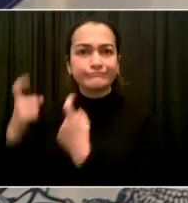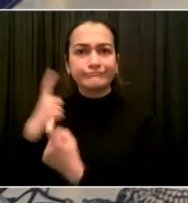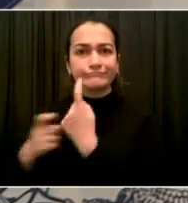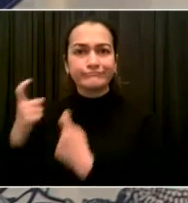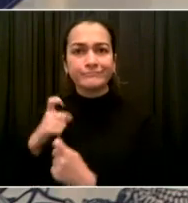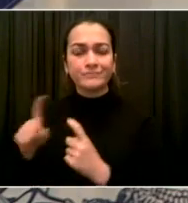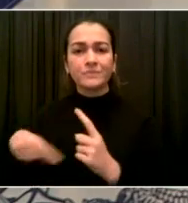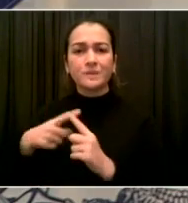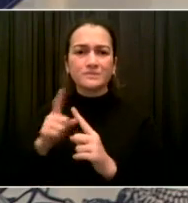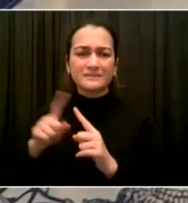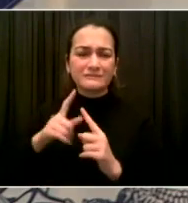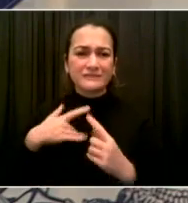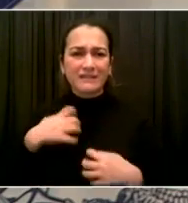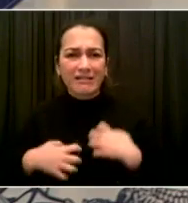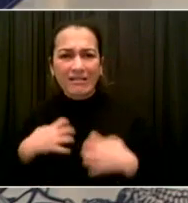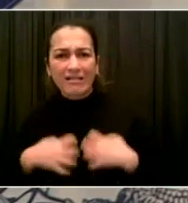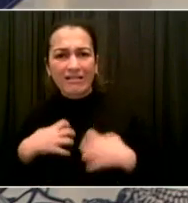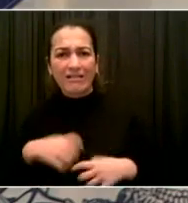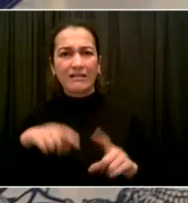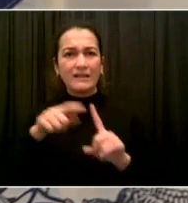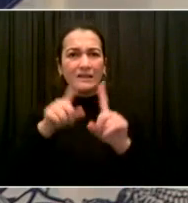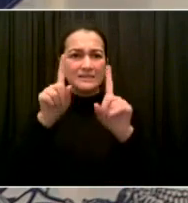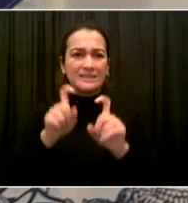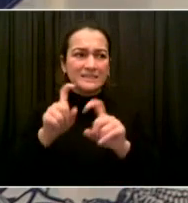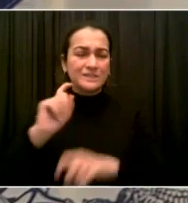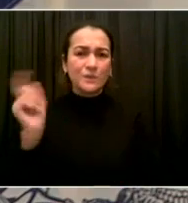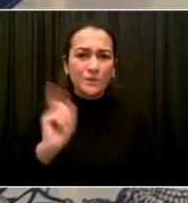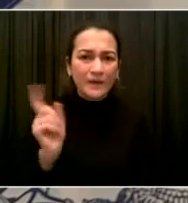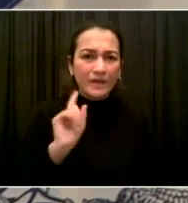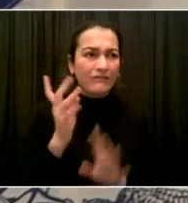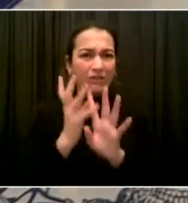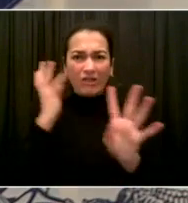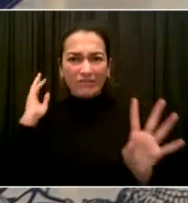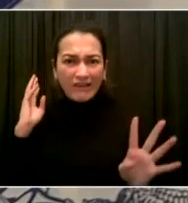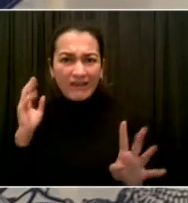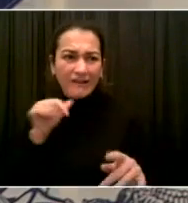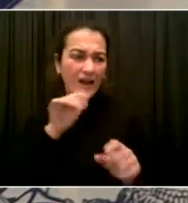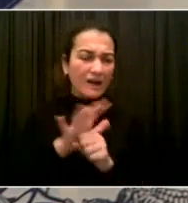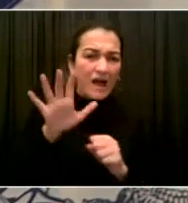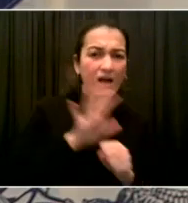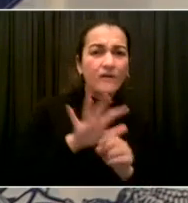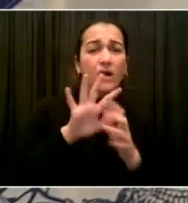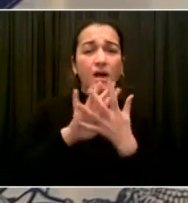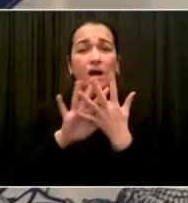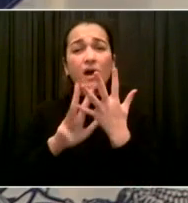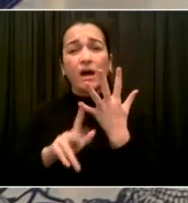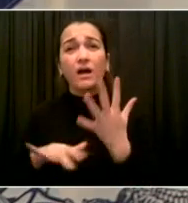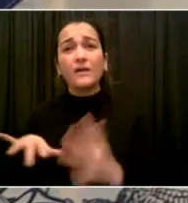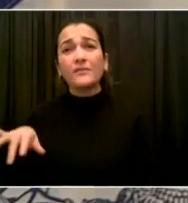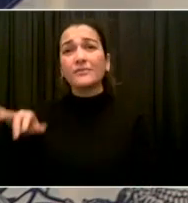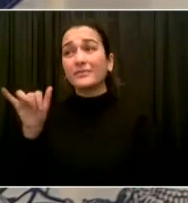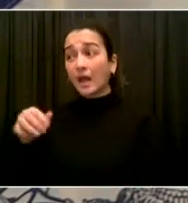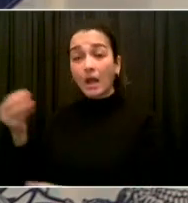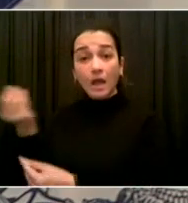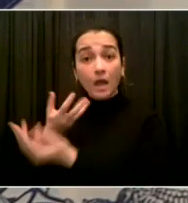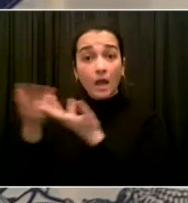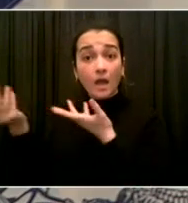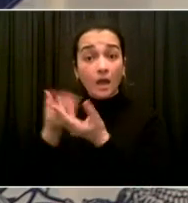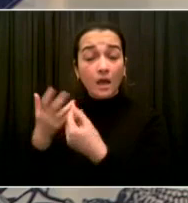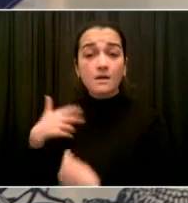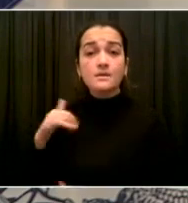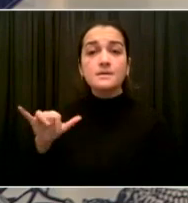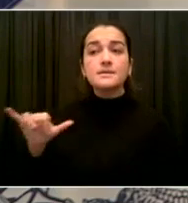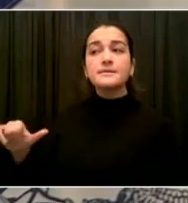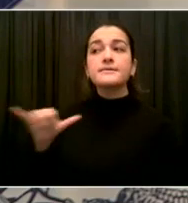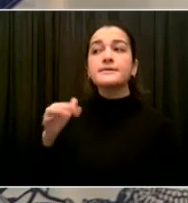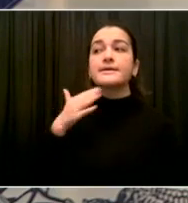better. We've been working since yesterday afternoon to make some immediate improvements. And I want to say thank you to the members of the media who raised